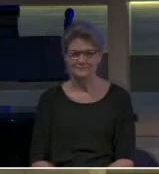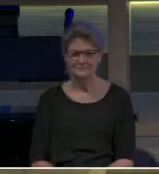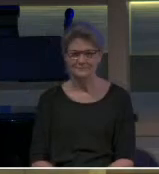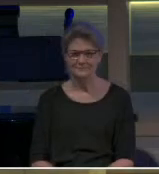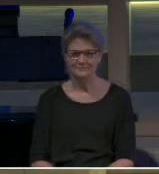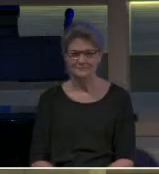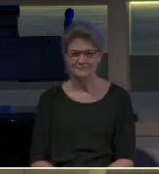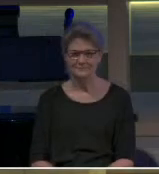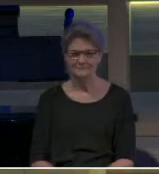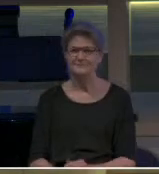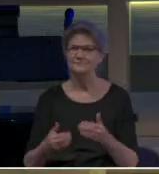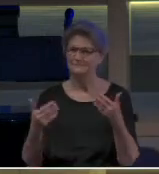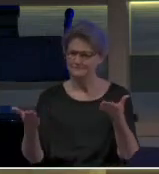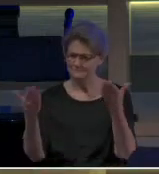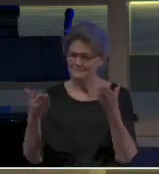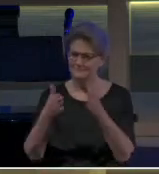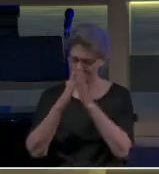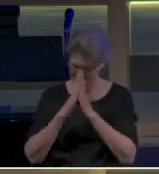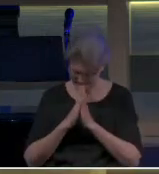Let's pray.